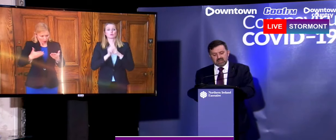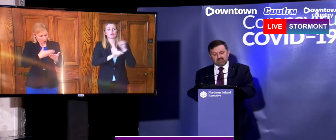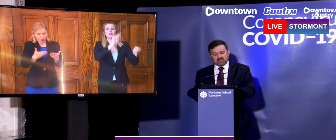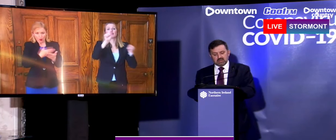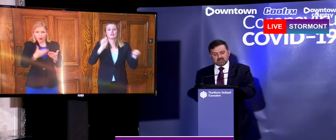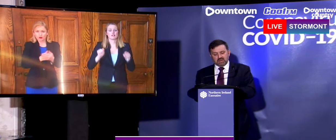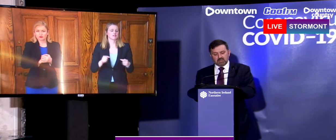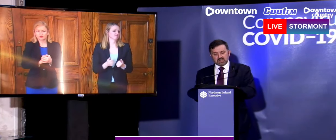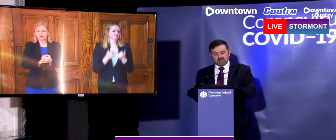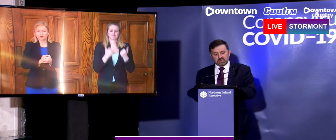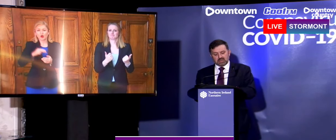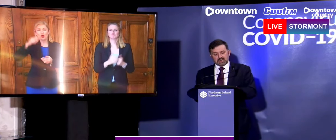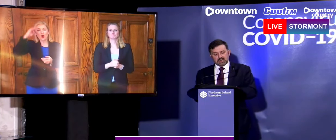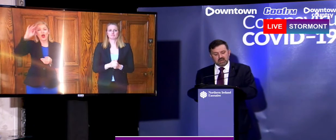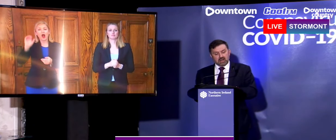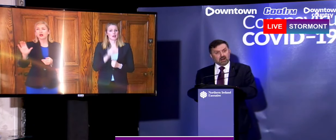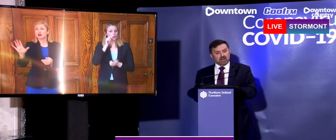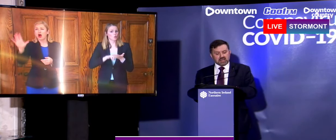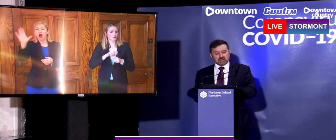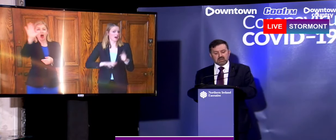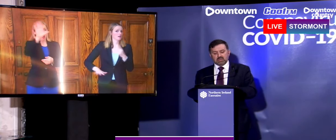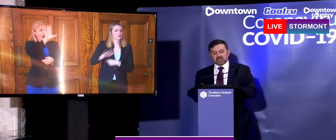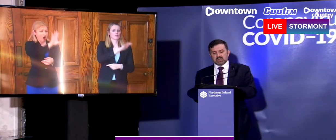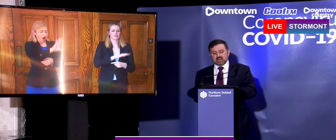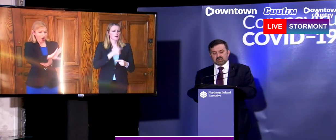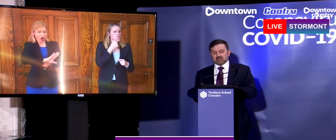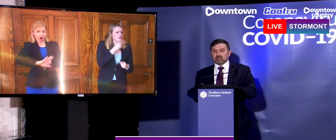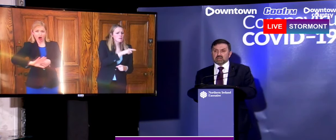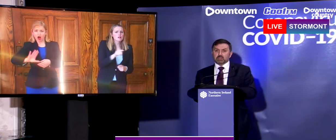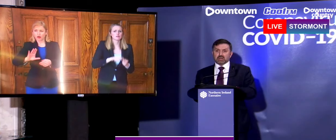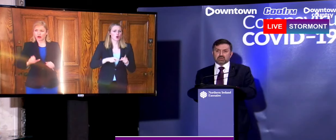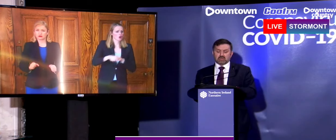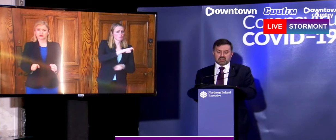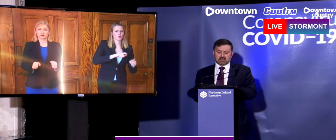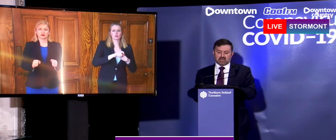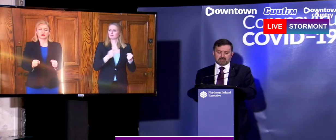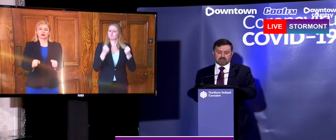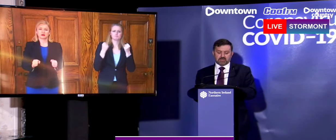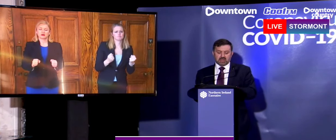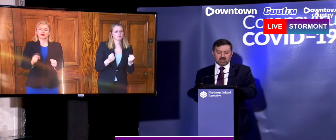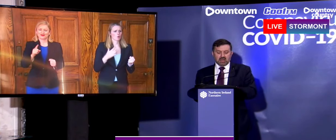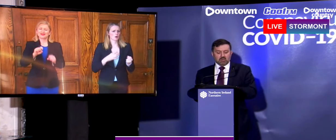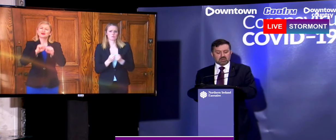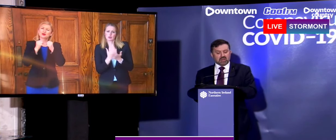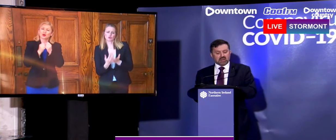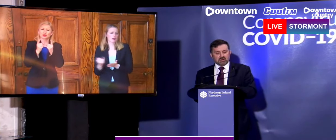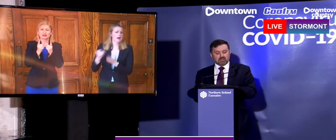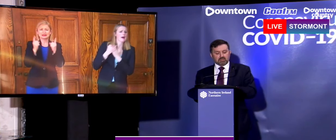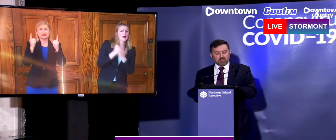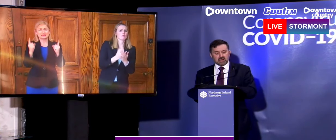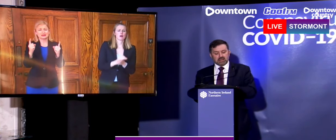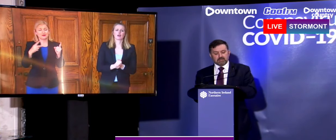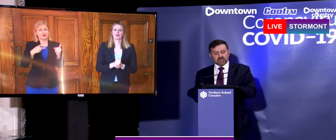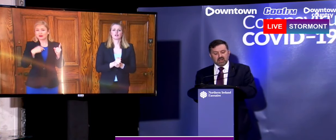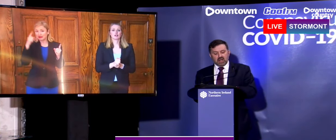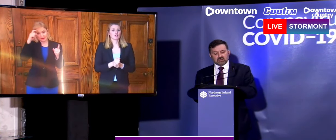individuals families and communities are rising to the immense challenge created by social distancing. I want to thank them